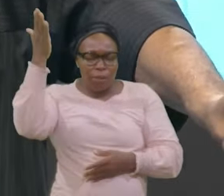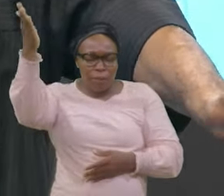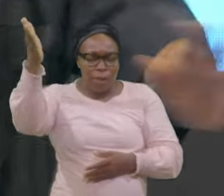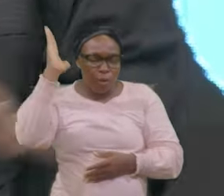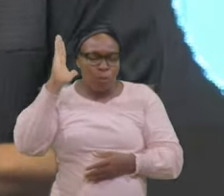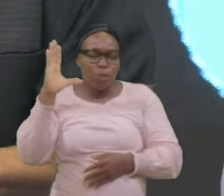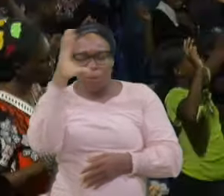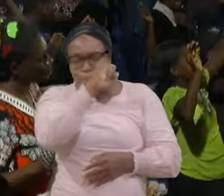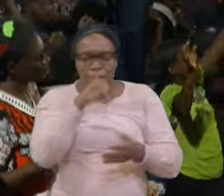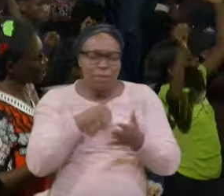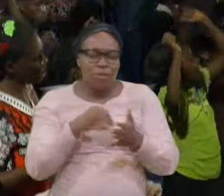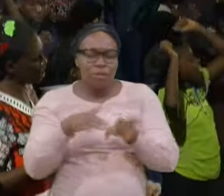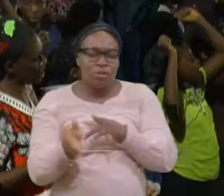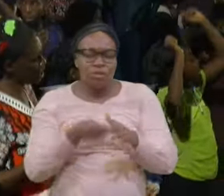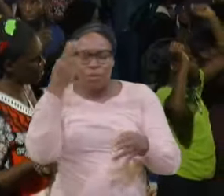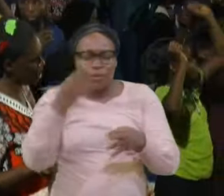Jesus name